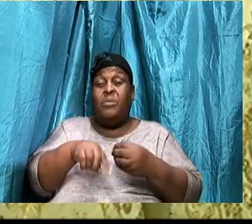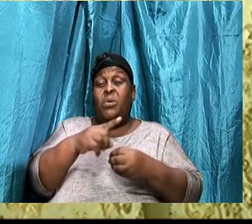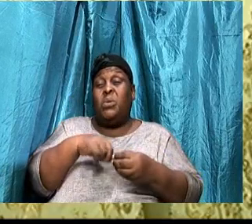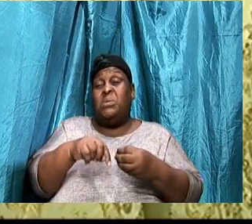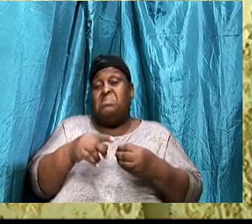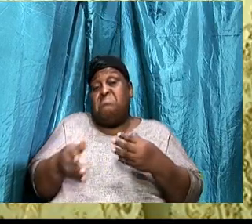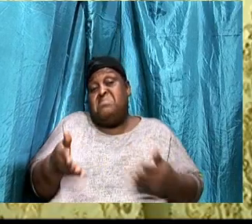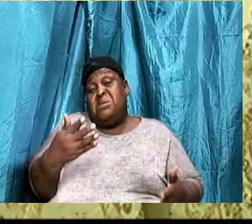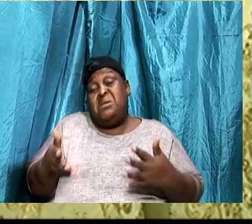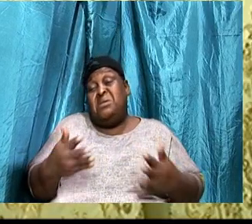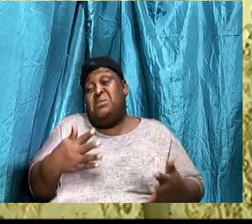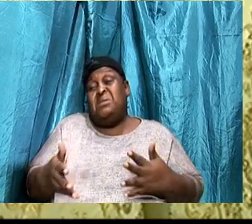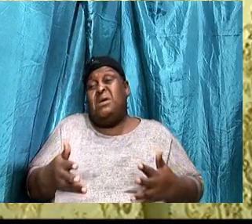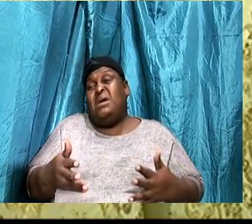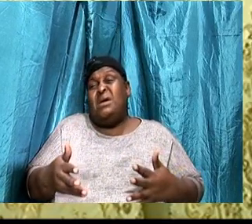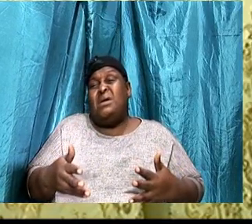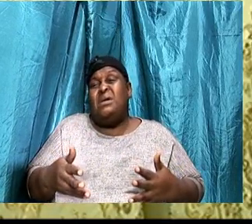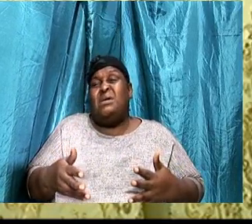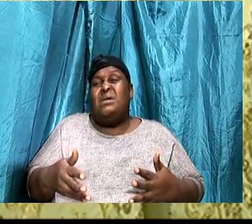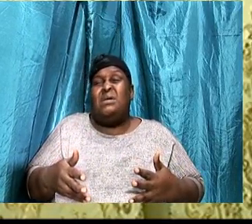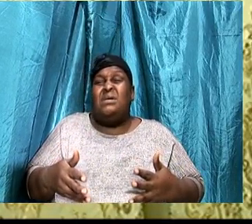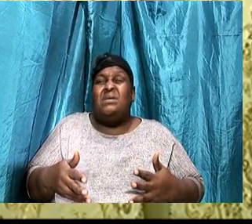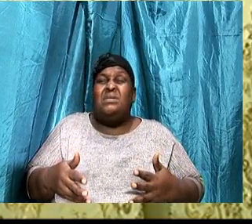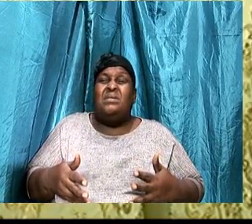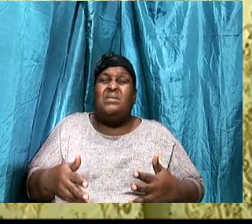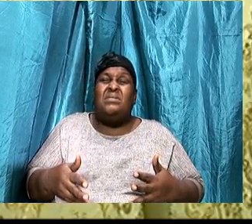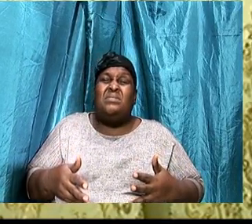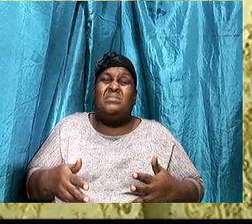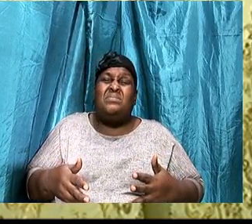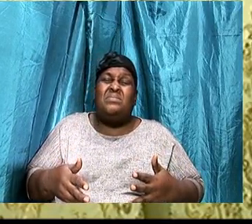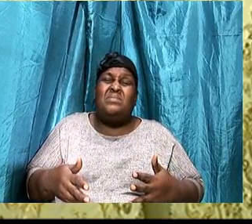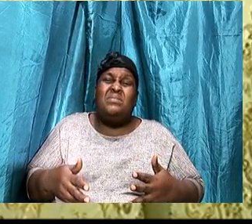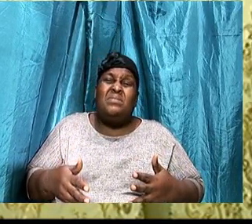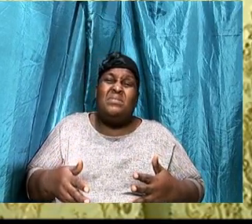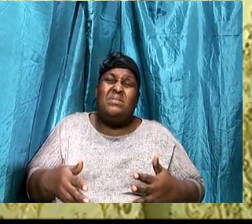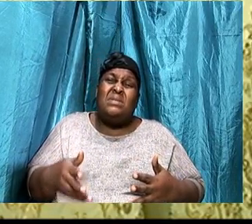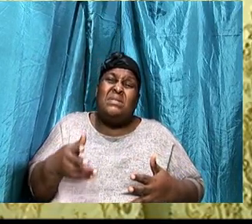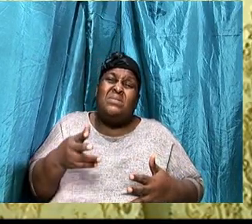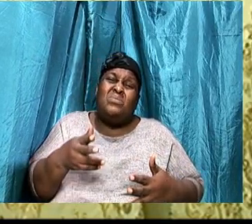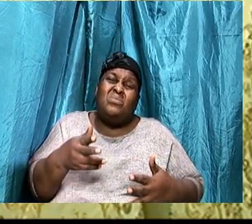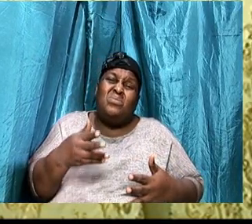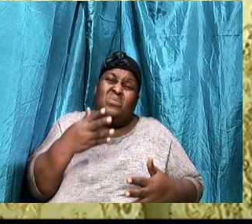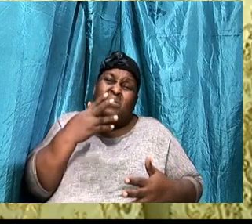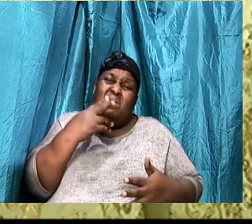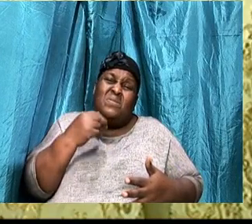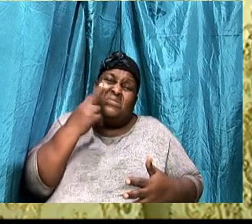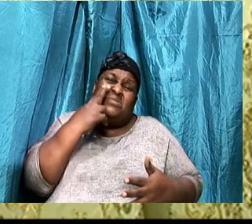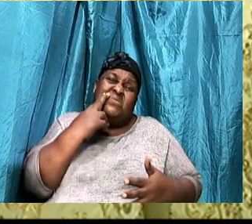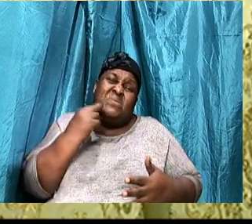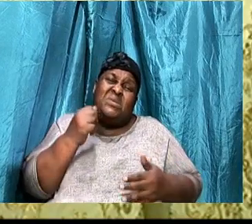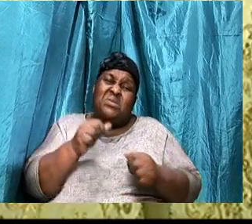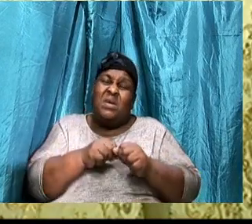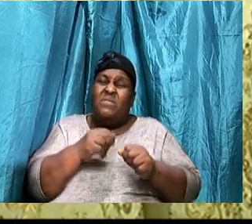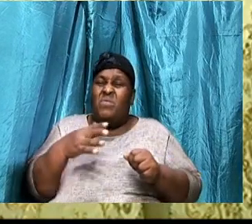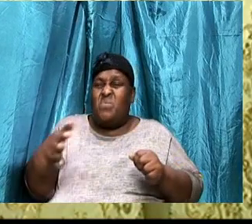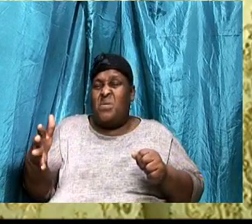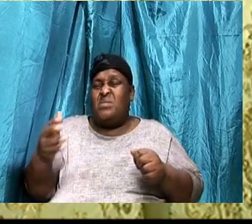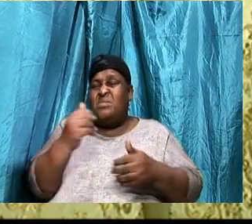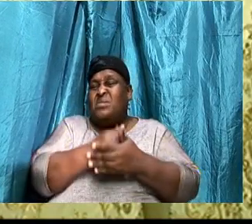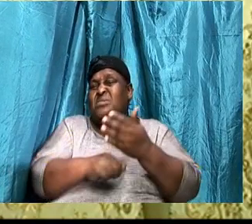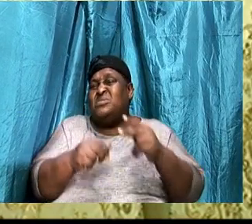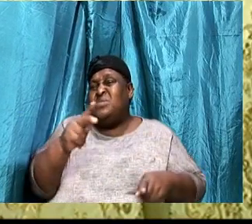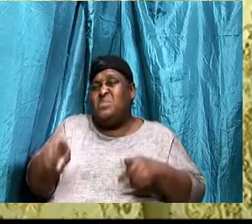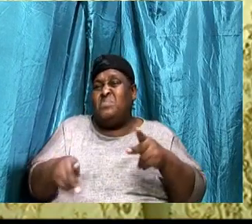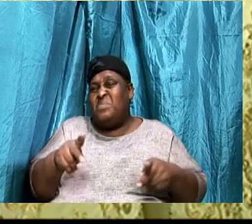Might not entice everybody, Because, Some persons might be looking, For the physical blessing, You know, When we talk